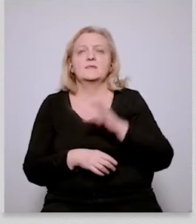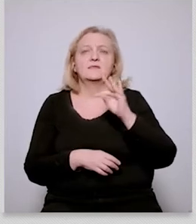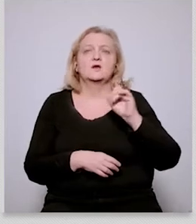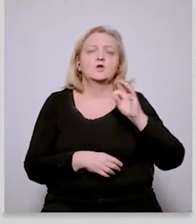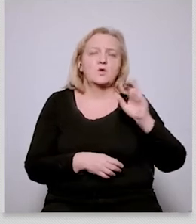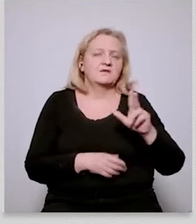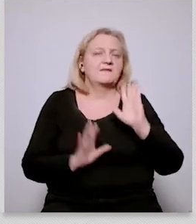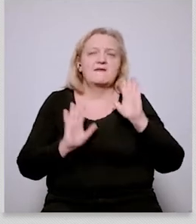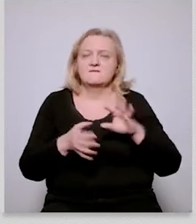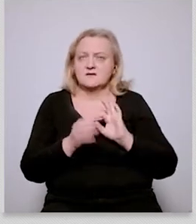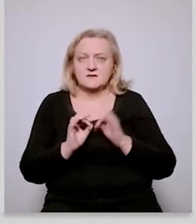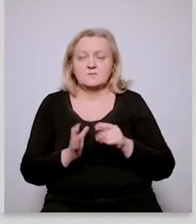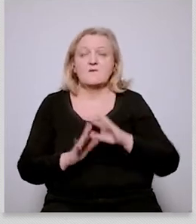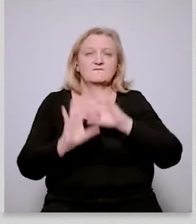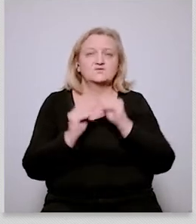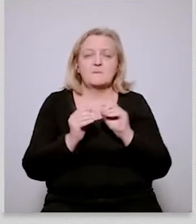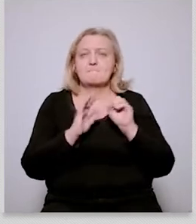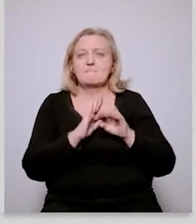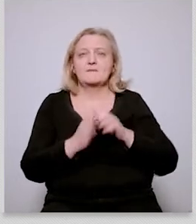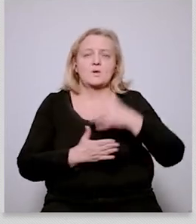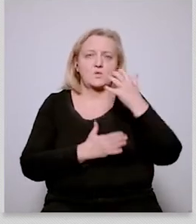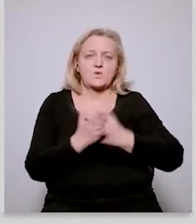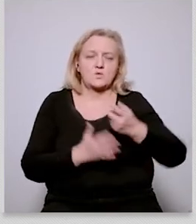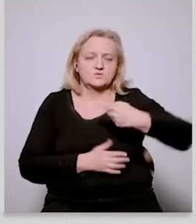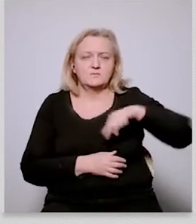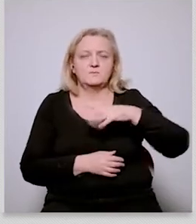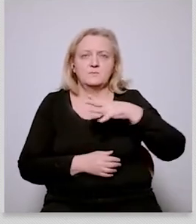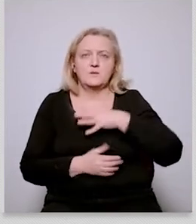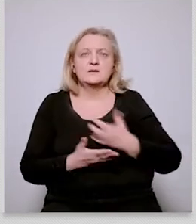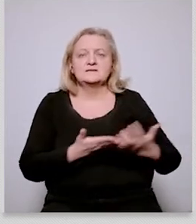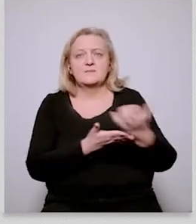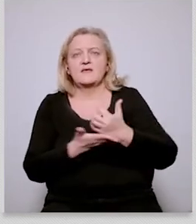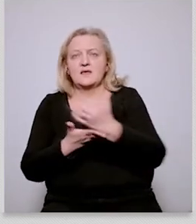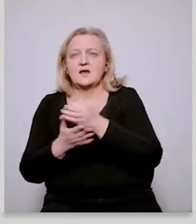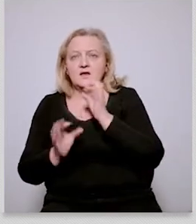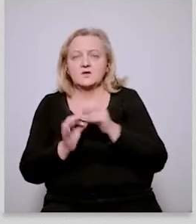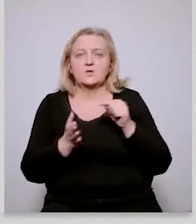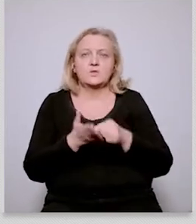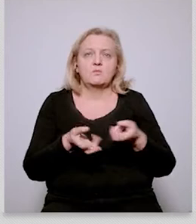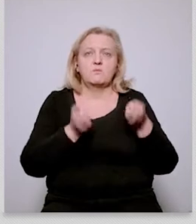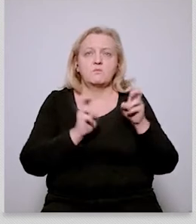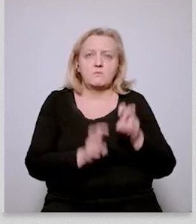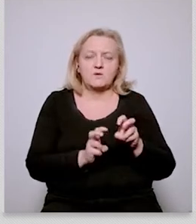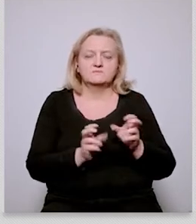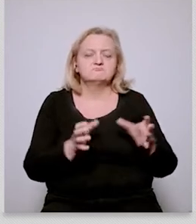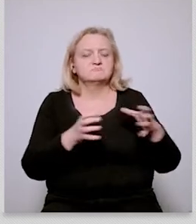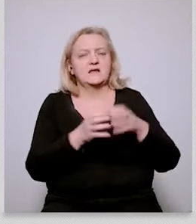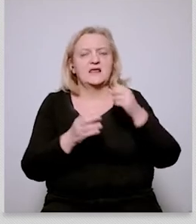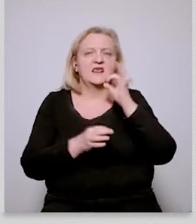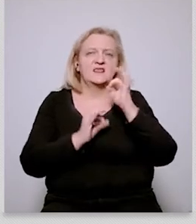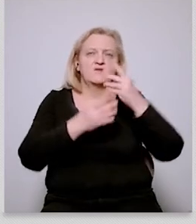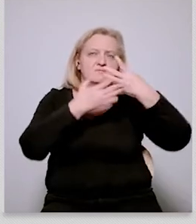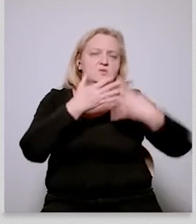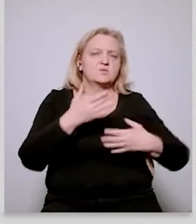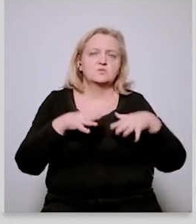large uh set of data and the the the the base the basic findings that we have were the following one